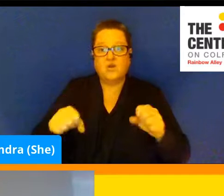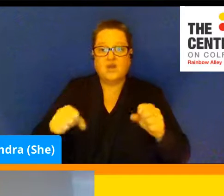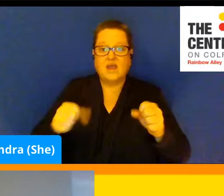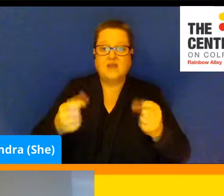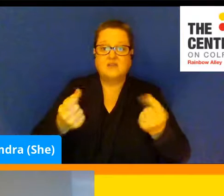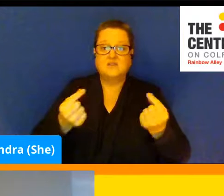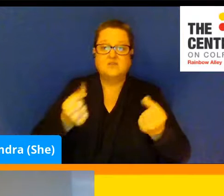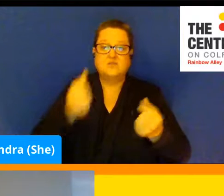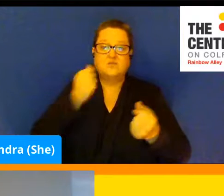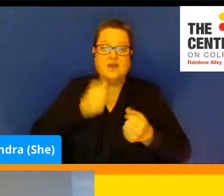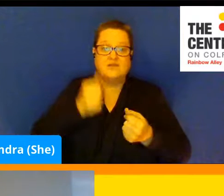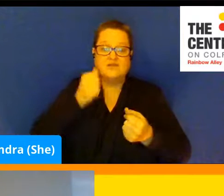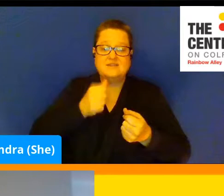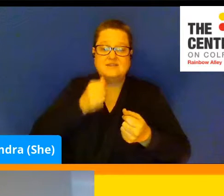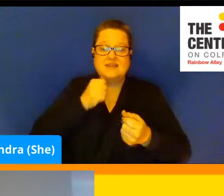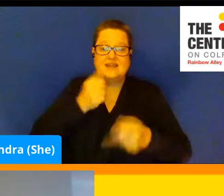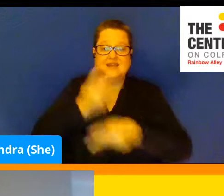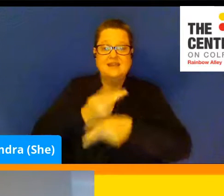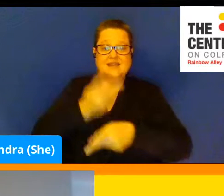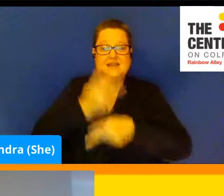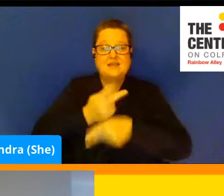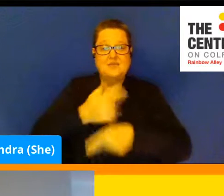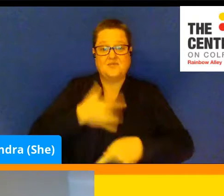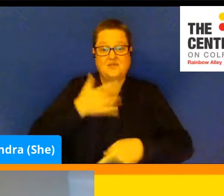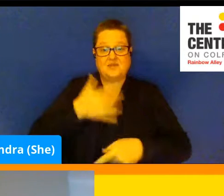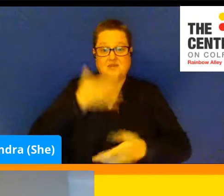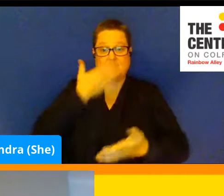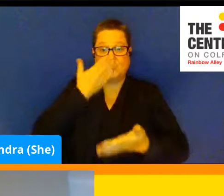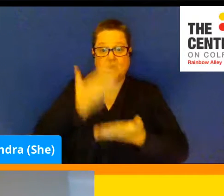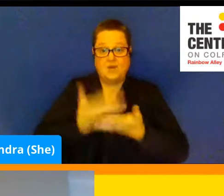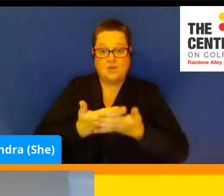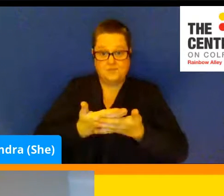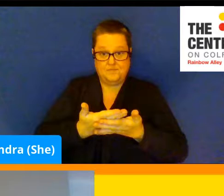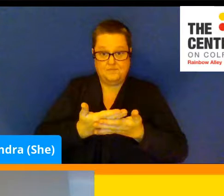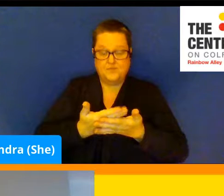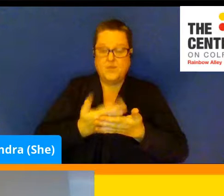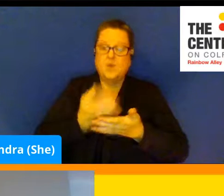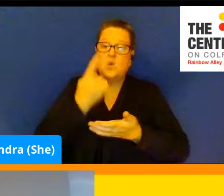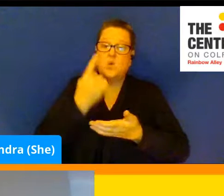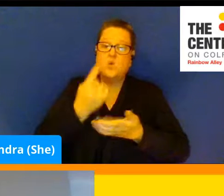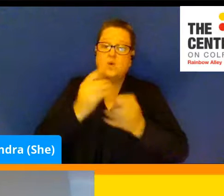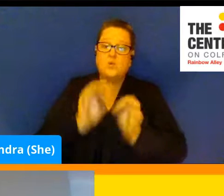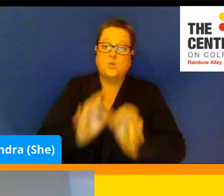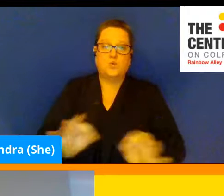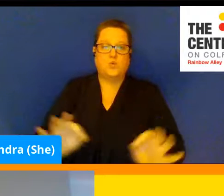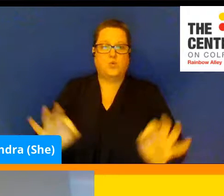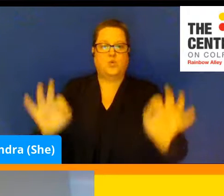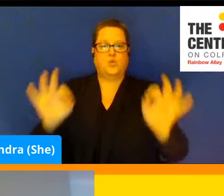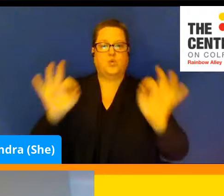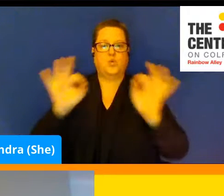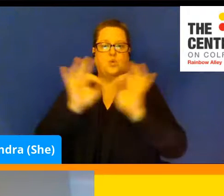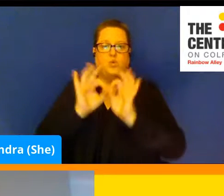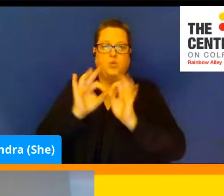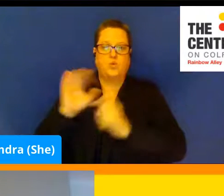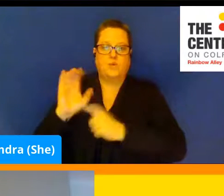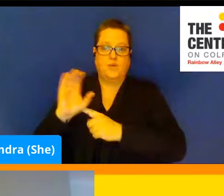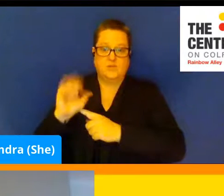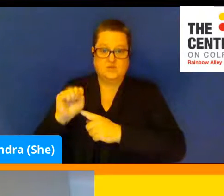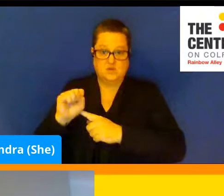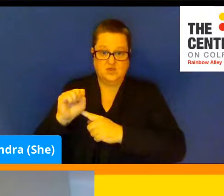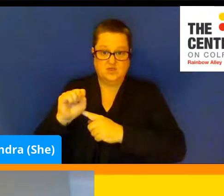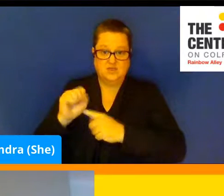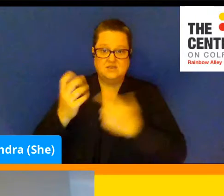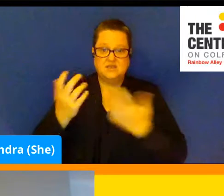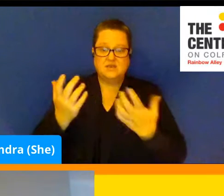well. So one of the really important things about coping strategies is